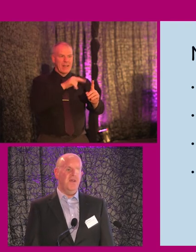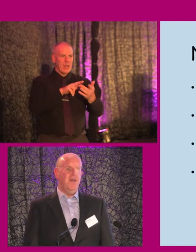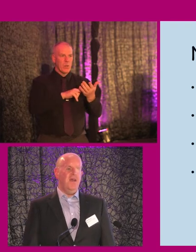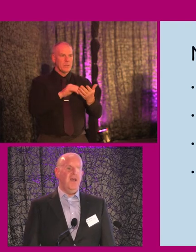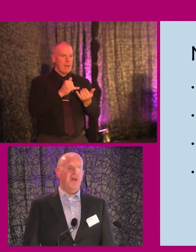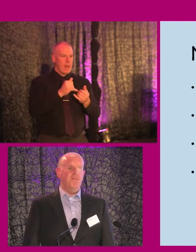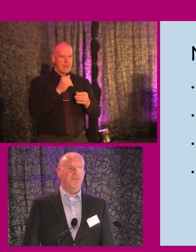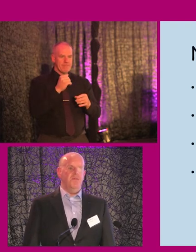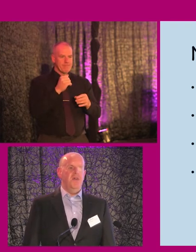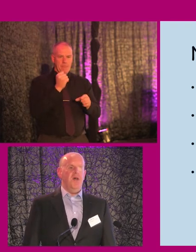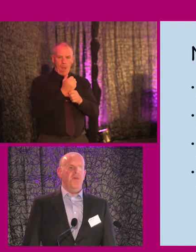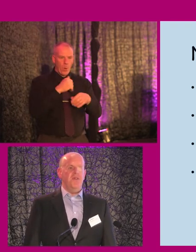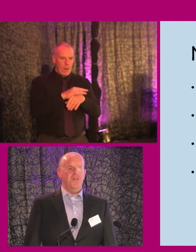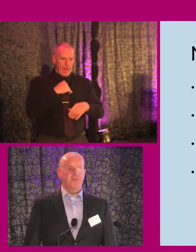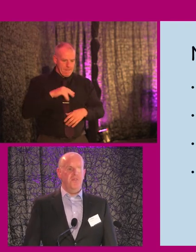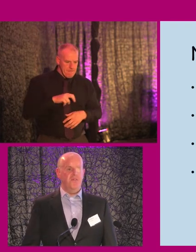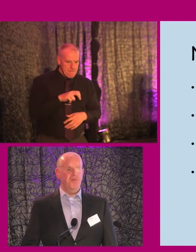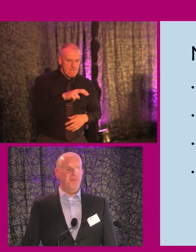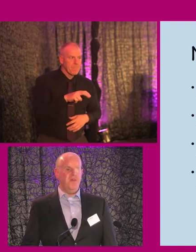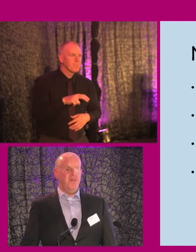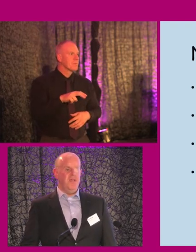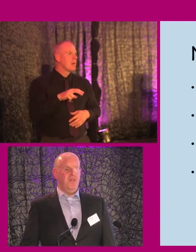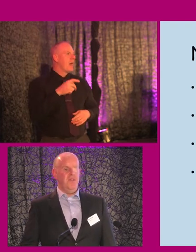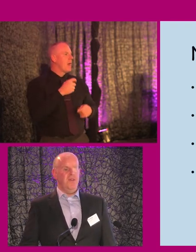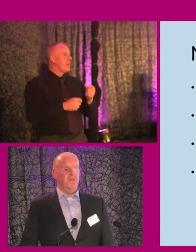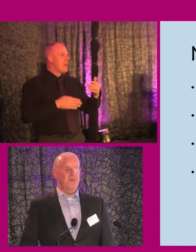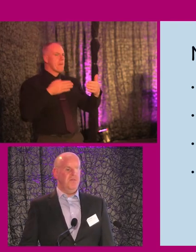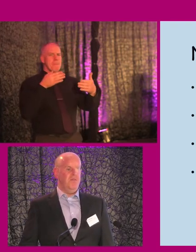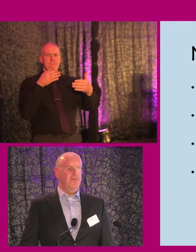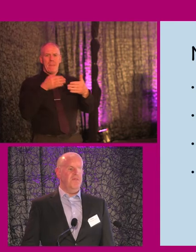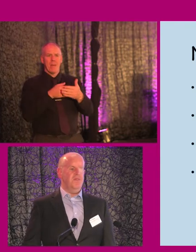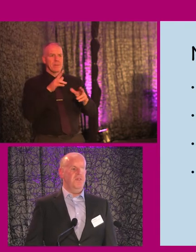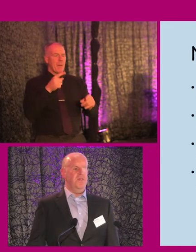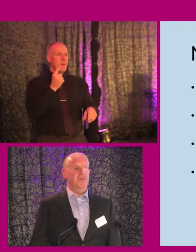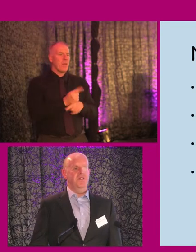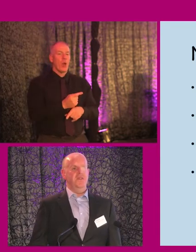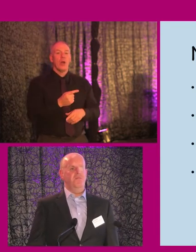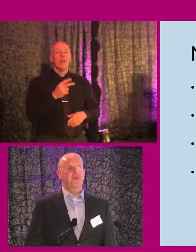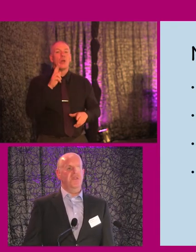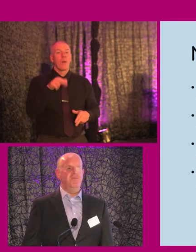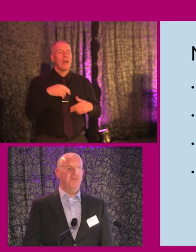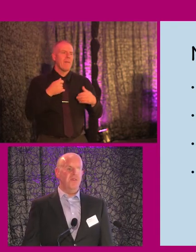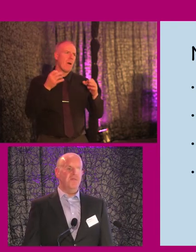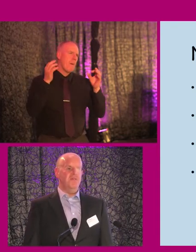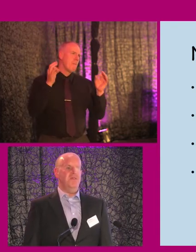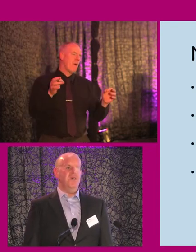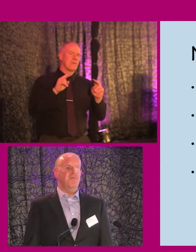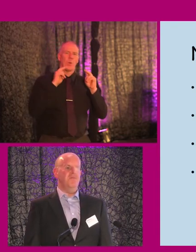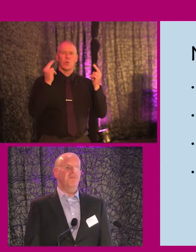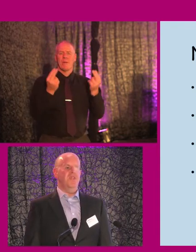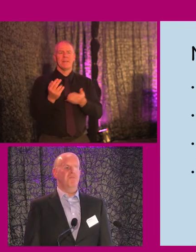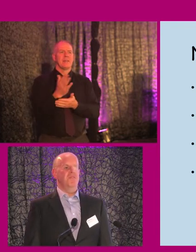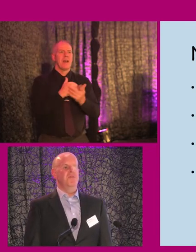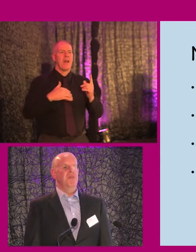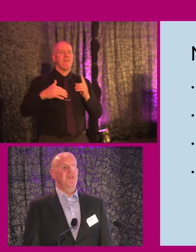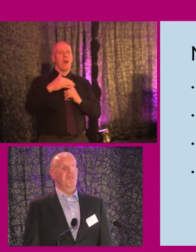that. And barriers can be thrown up. You could have the most universally designed perfect environment to be